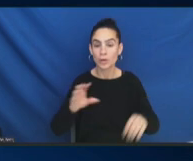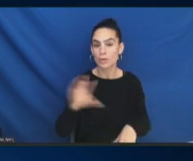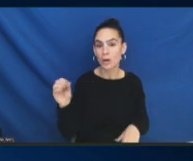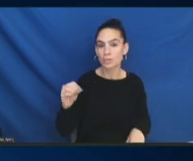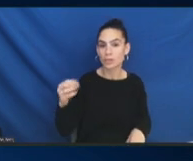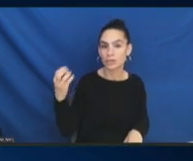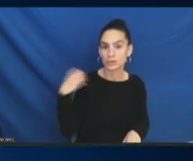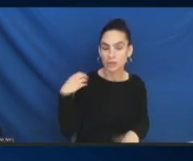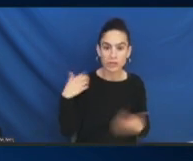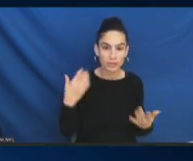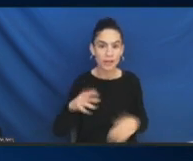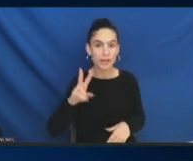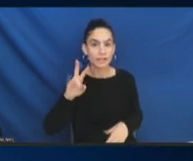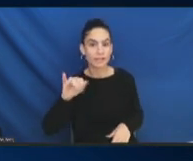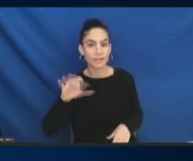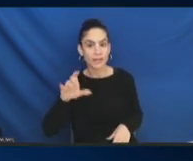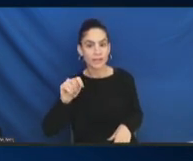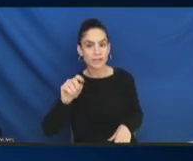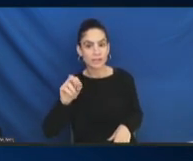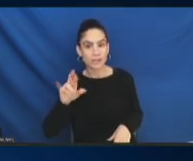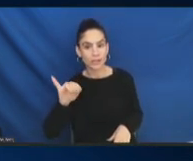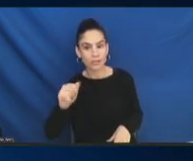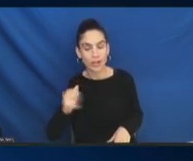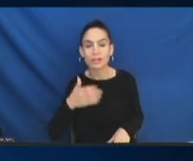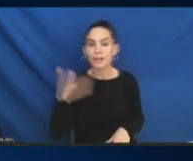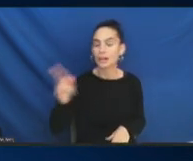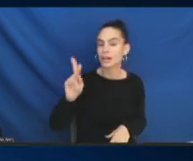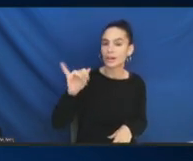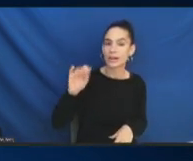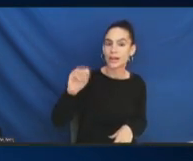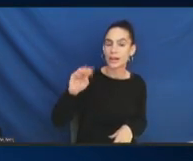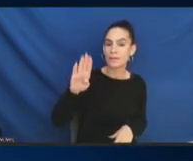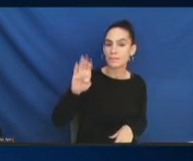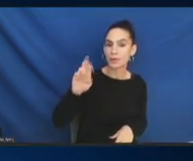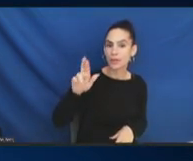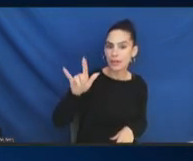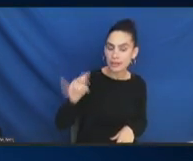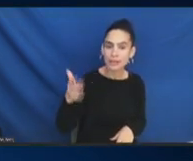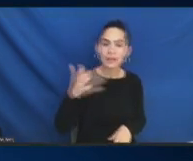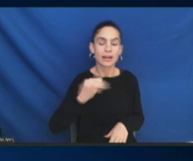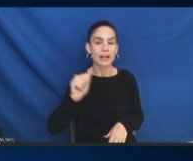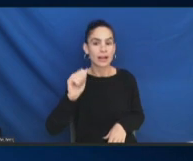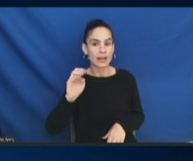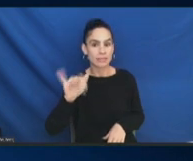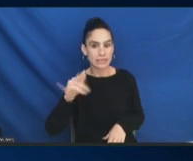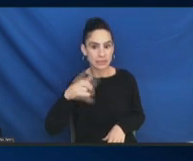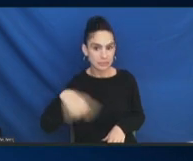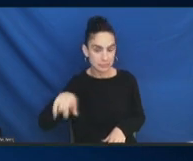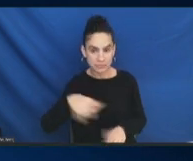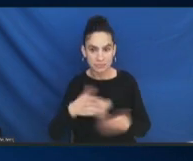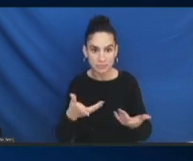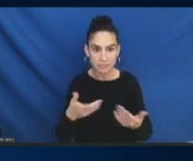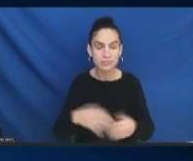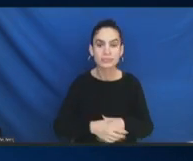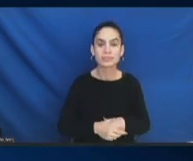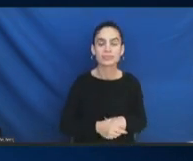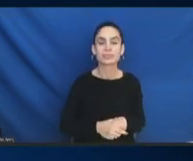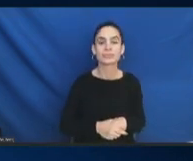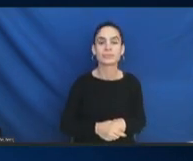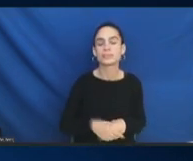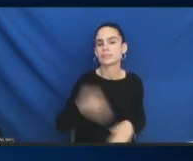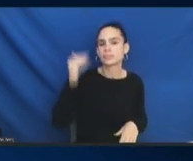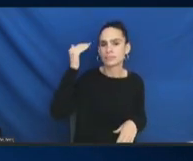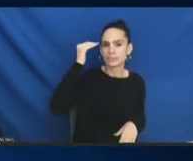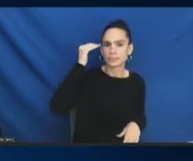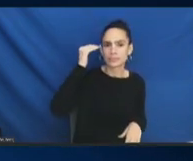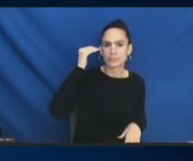and Amy. Ajay, I know you're already co-chairing one, so I want to make sure because